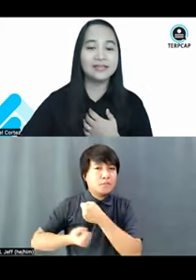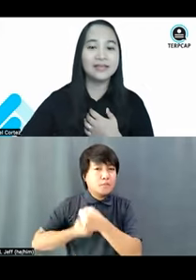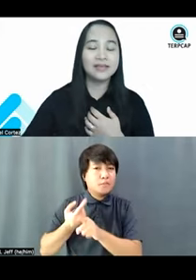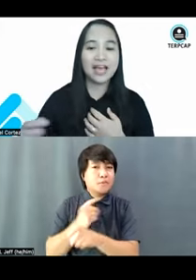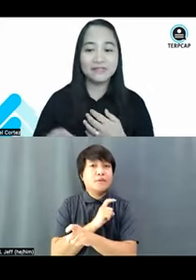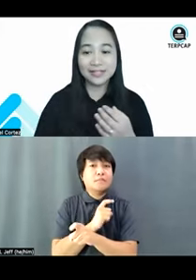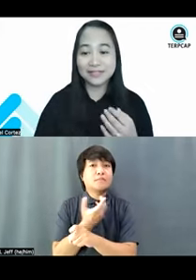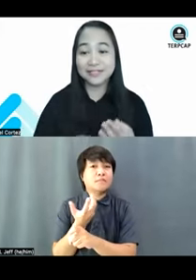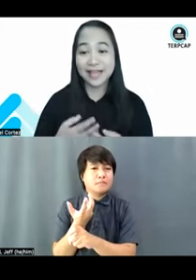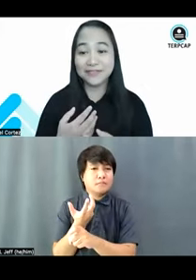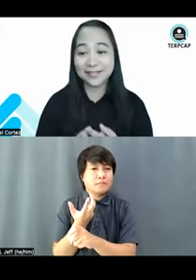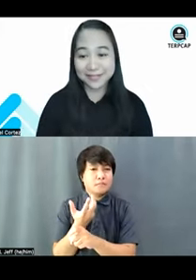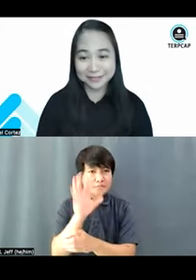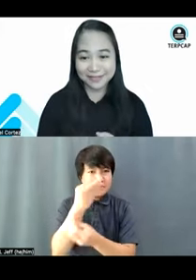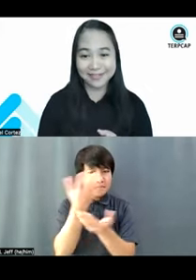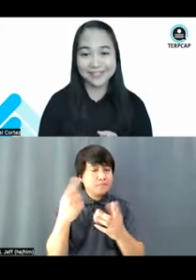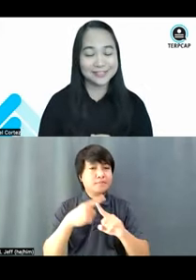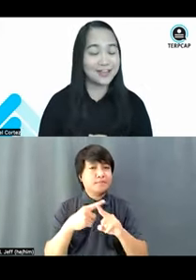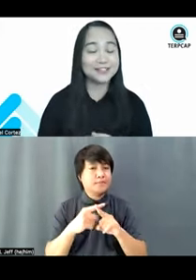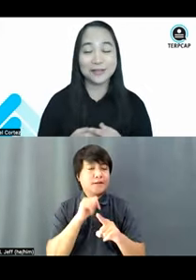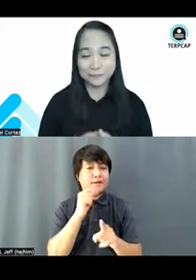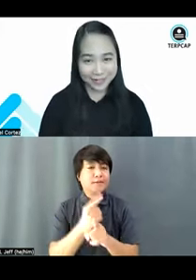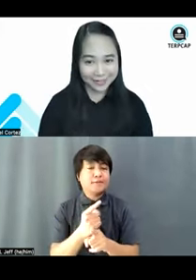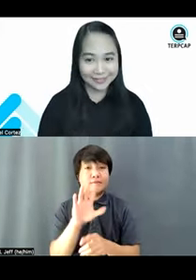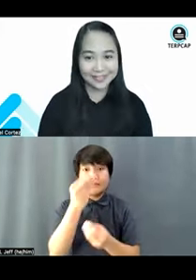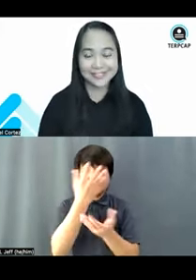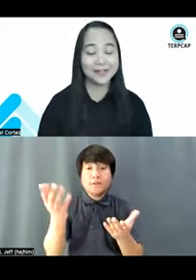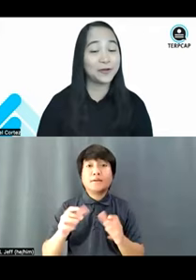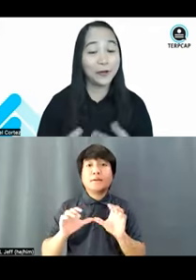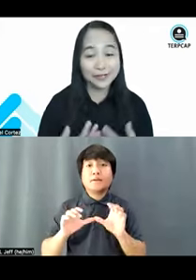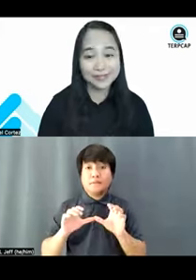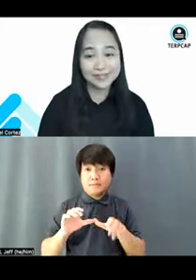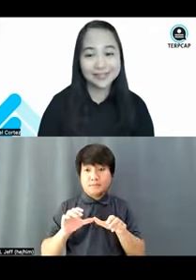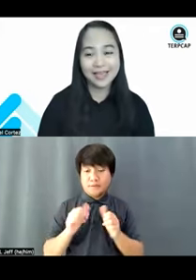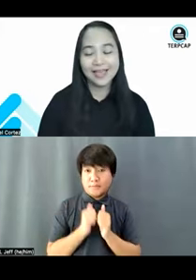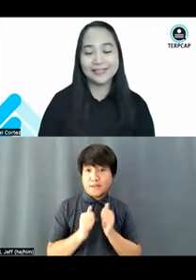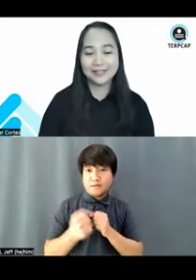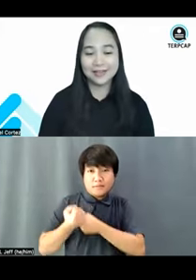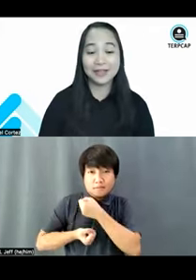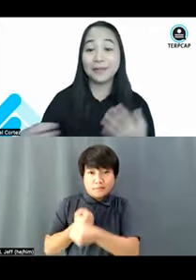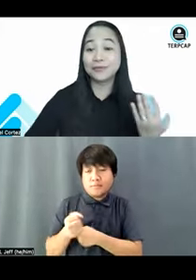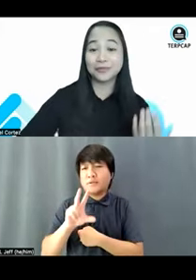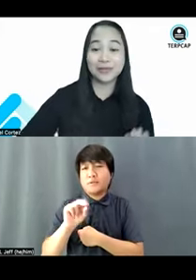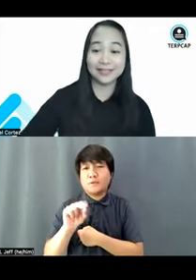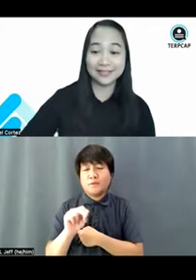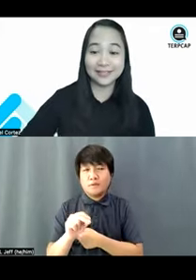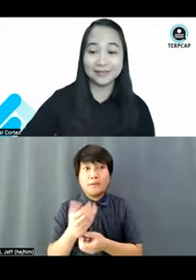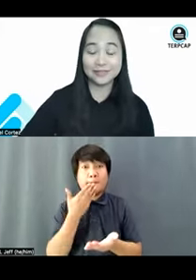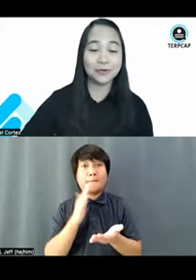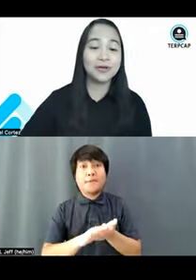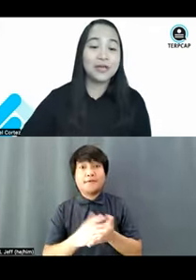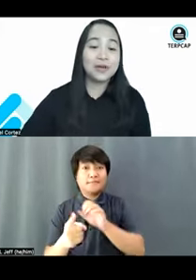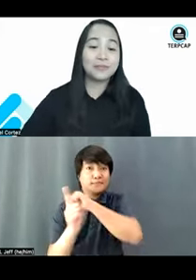So, again, having this, having a disability is not a suffering. It's not a curse. It's not an abnormality.